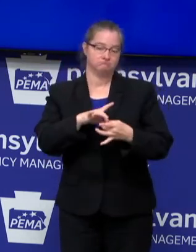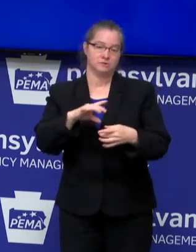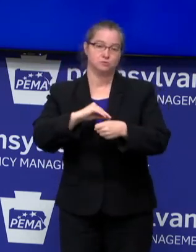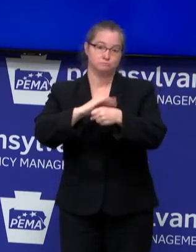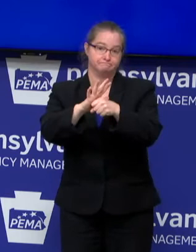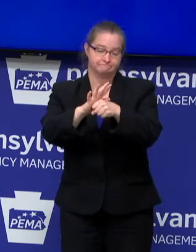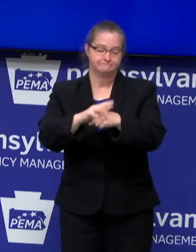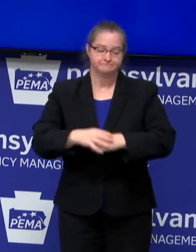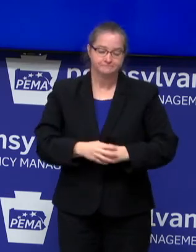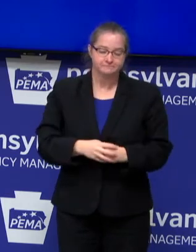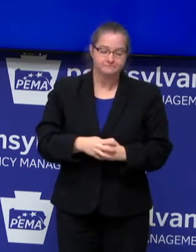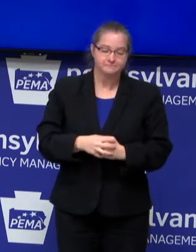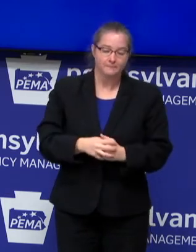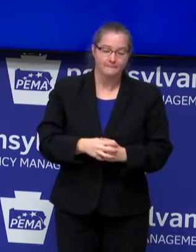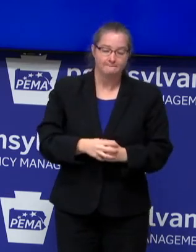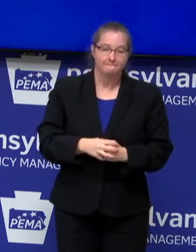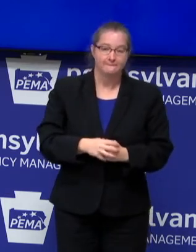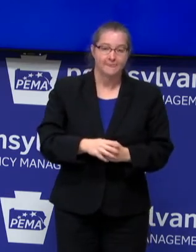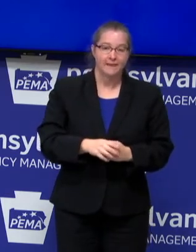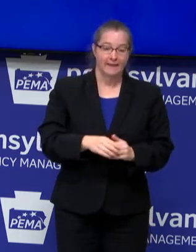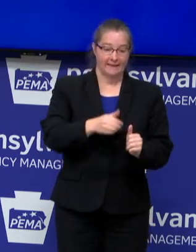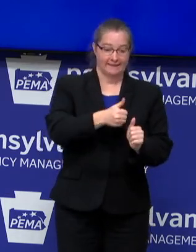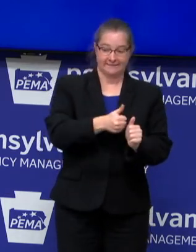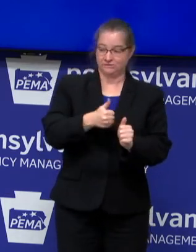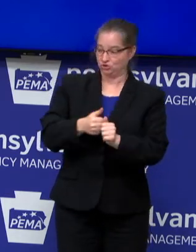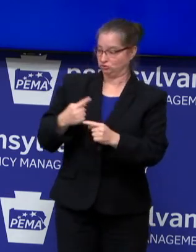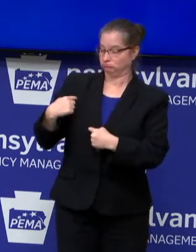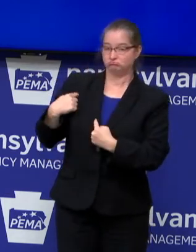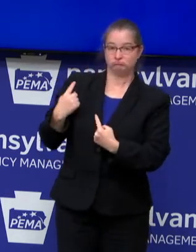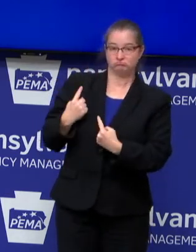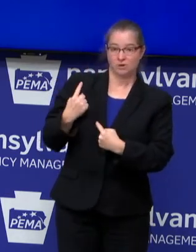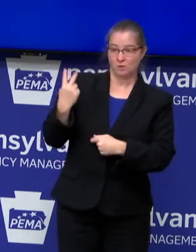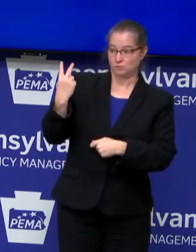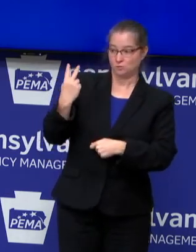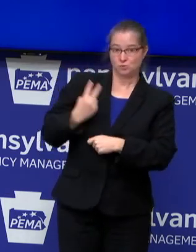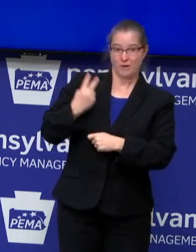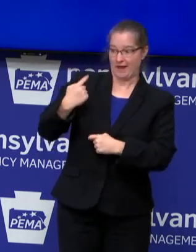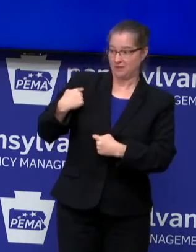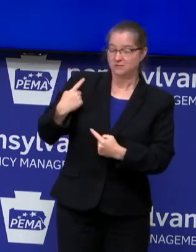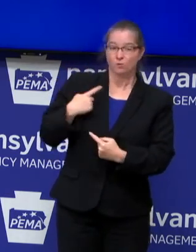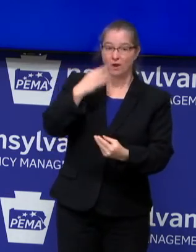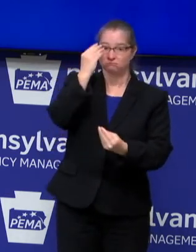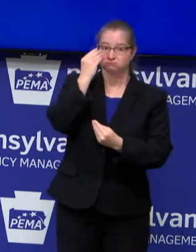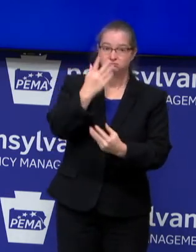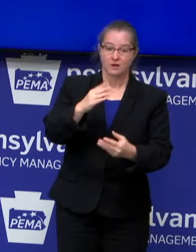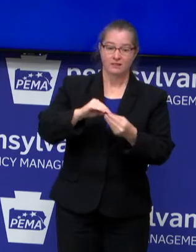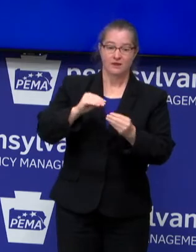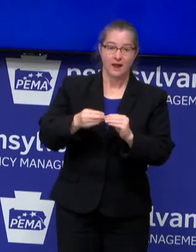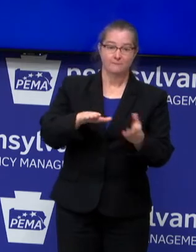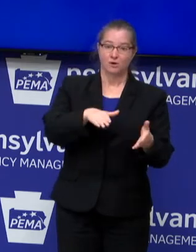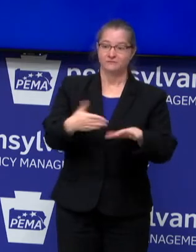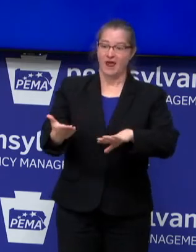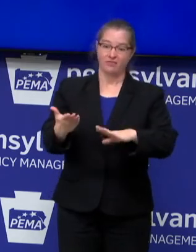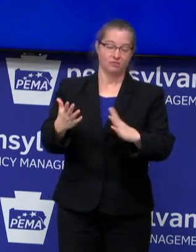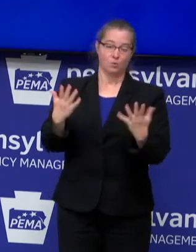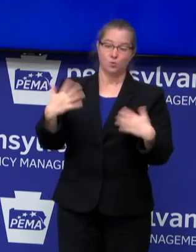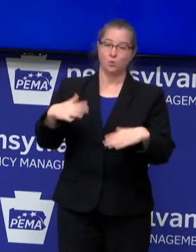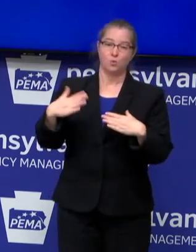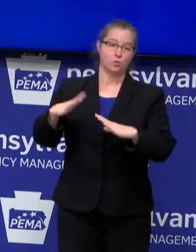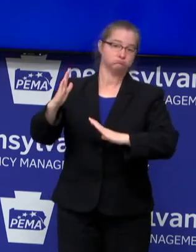-19. Each of the last two days, we have reported the highest number of deaths since the beginning of the pandemic.